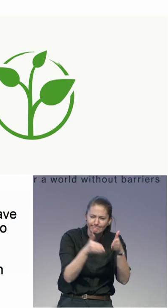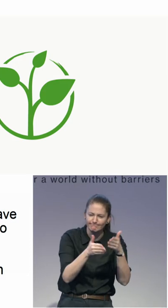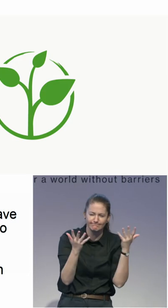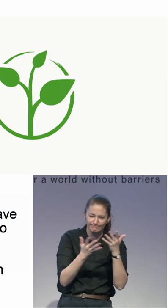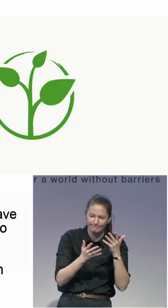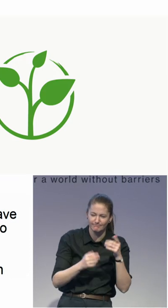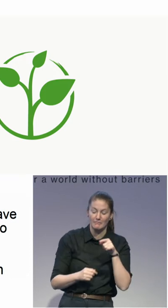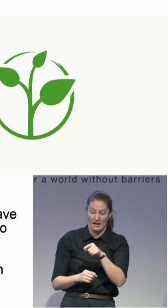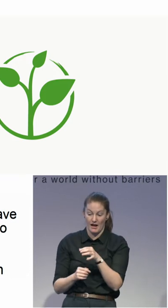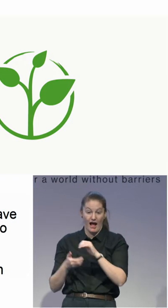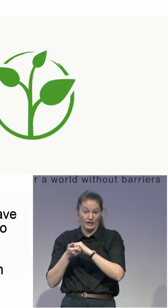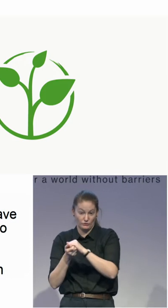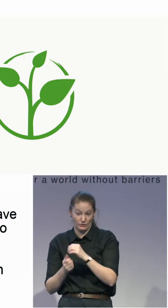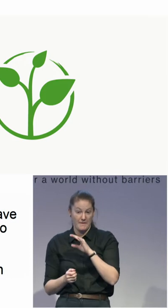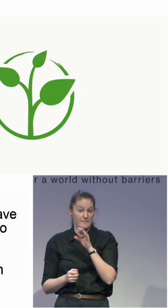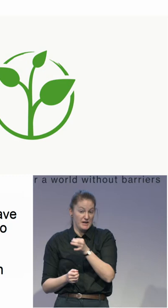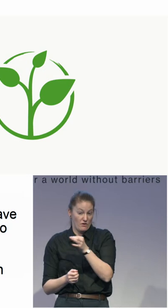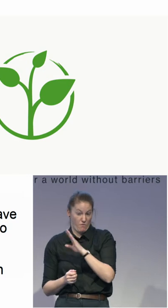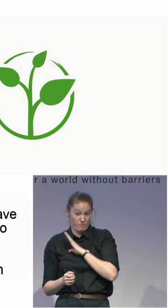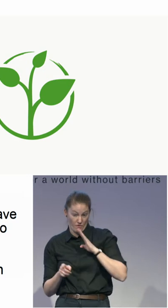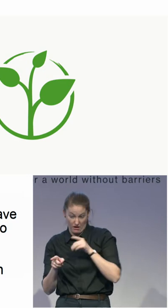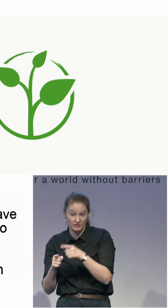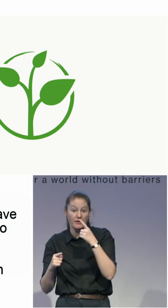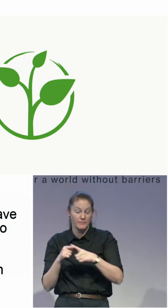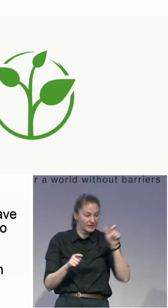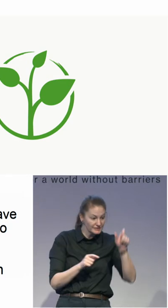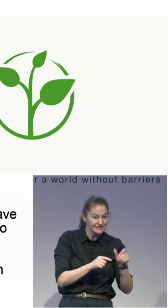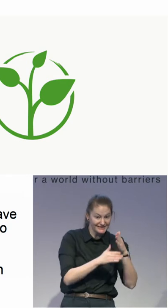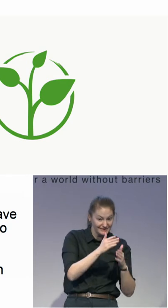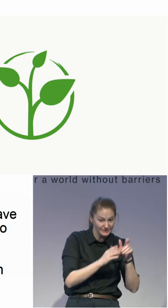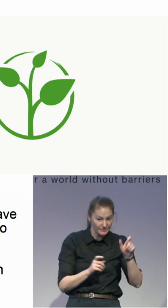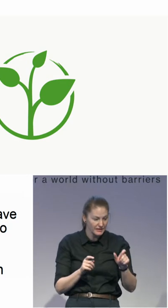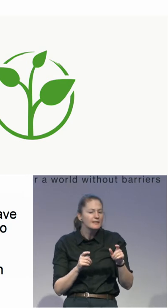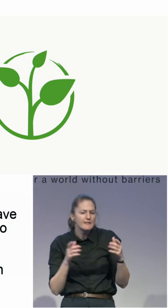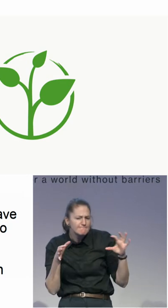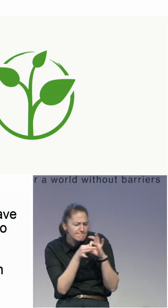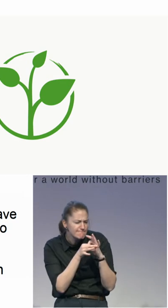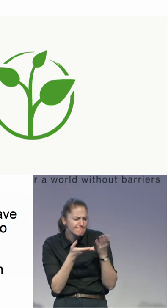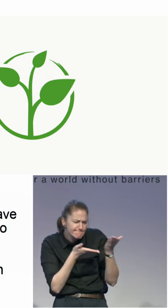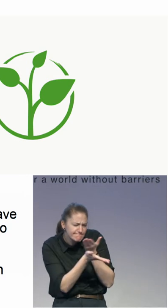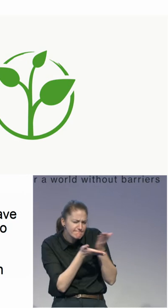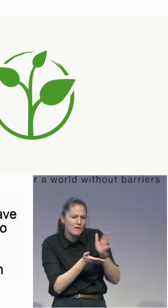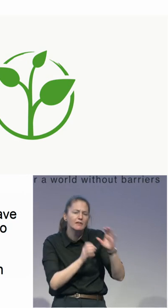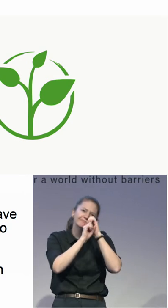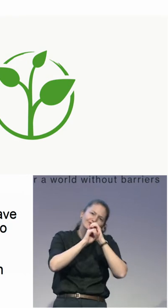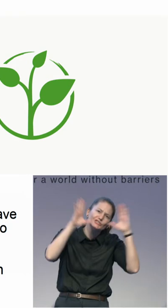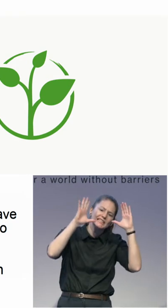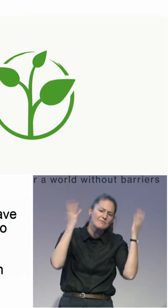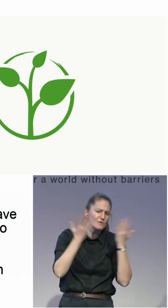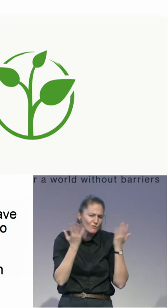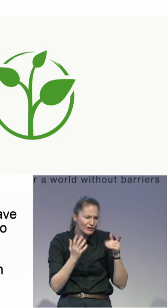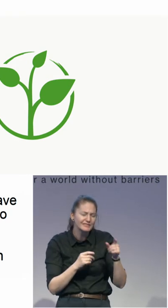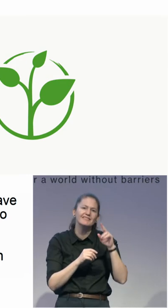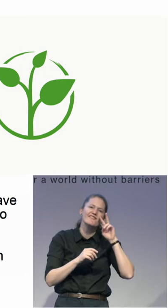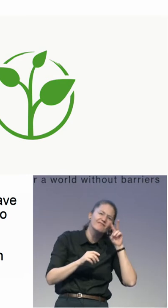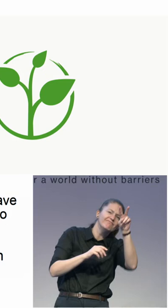what does the person really want, and then they sure it happens. If I understand